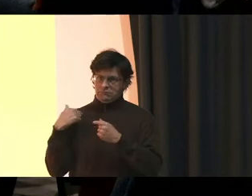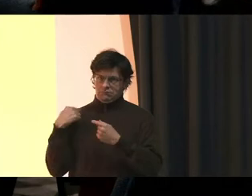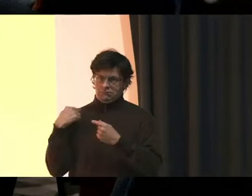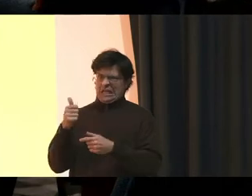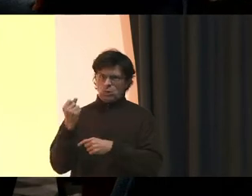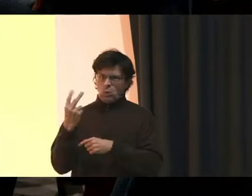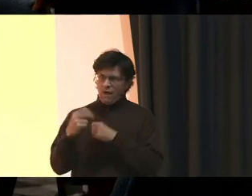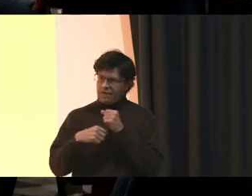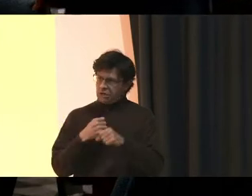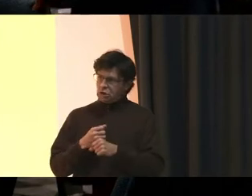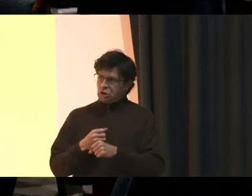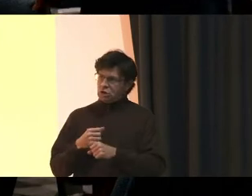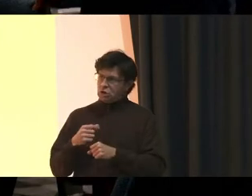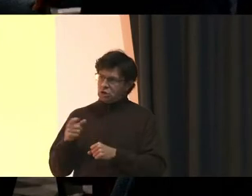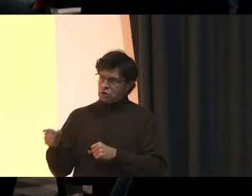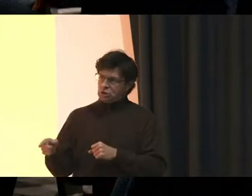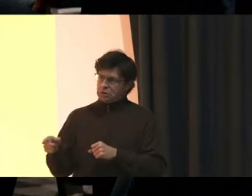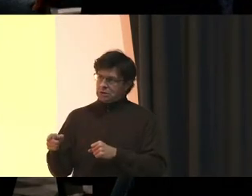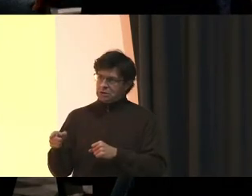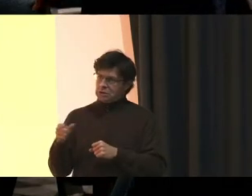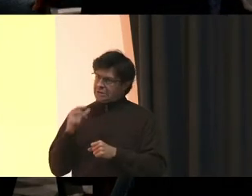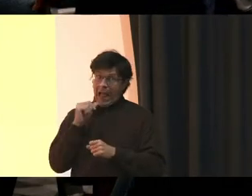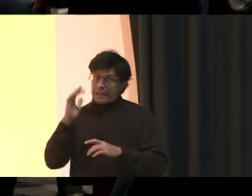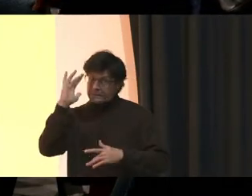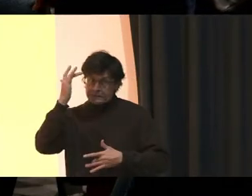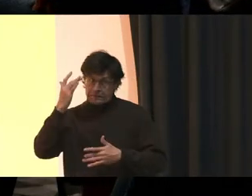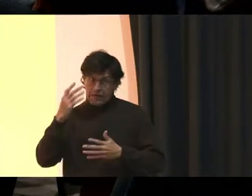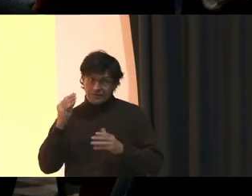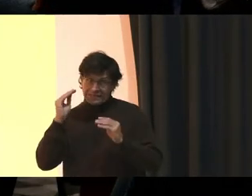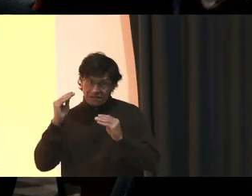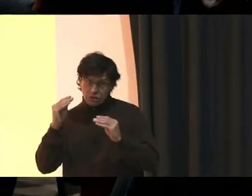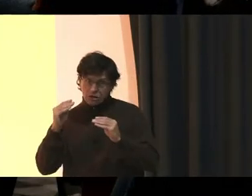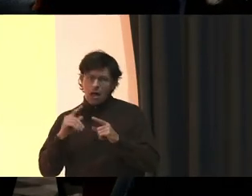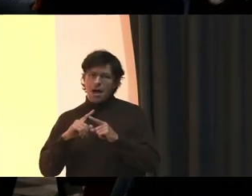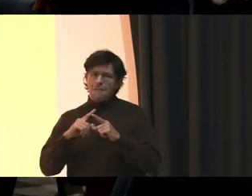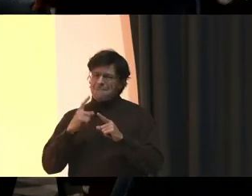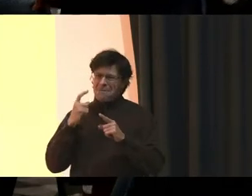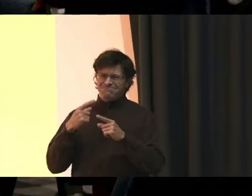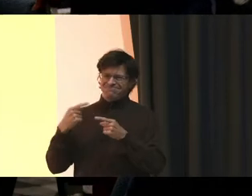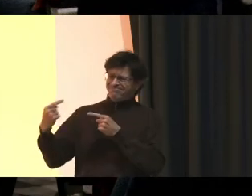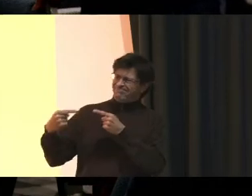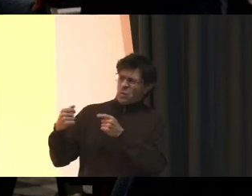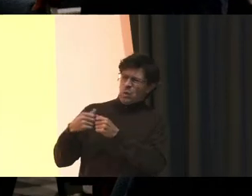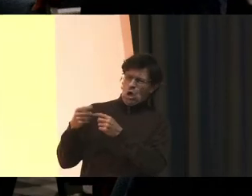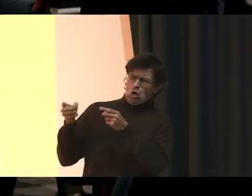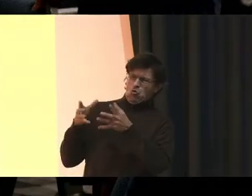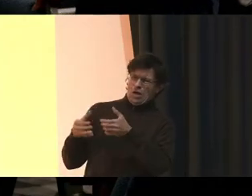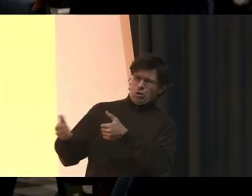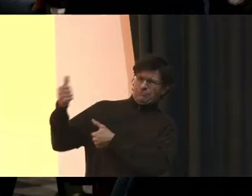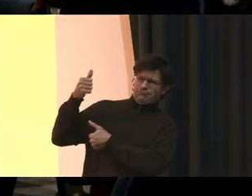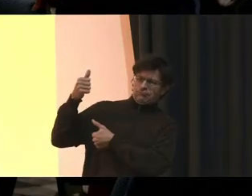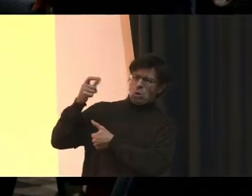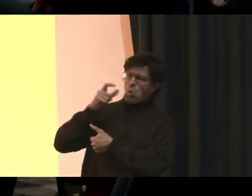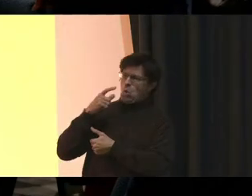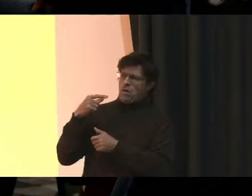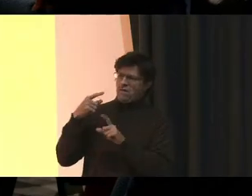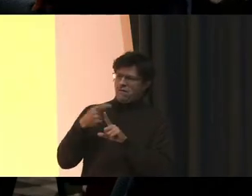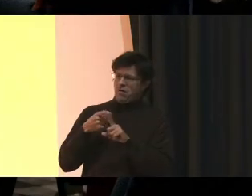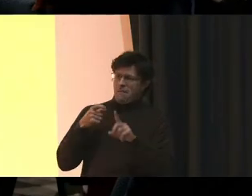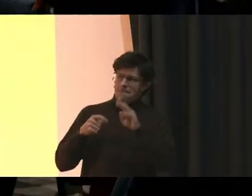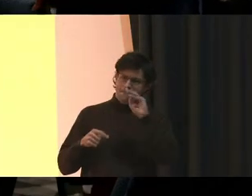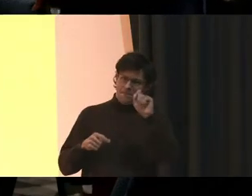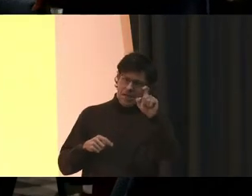And it's not that she's tired of teaching It's because of the directives That have come from Maxwell